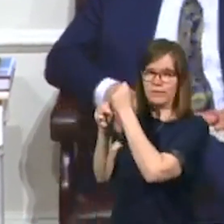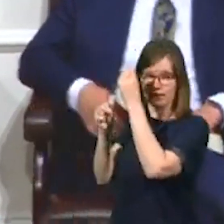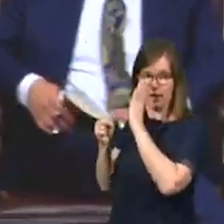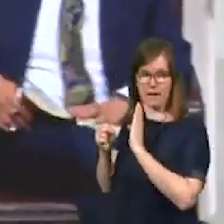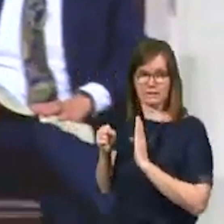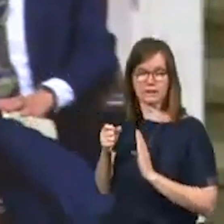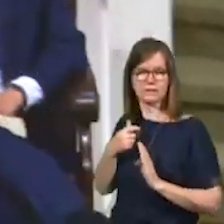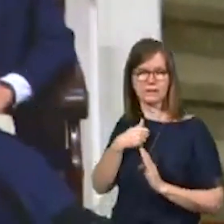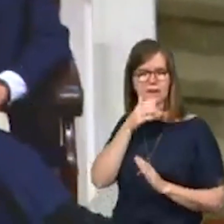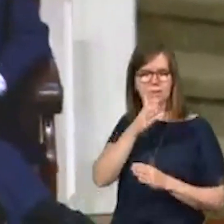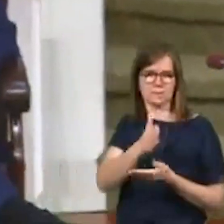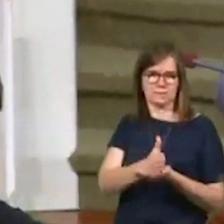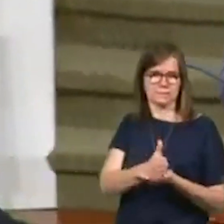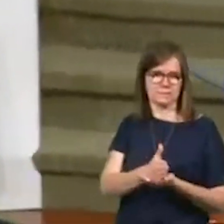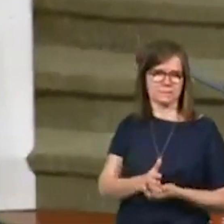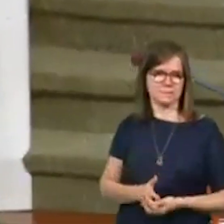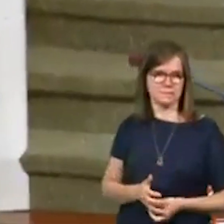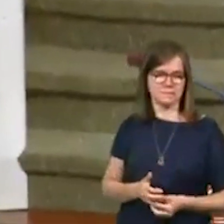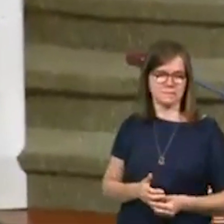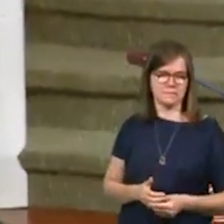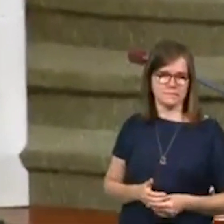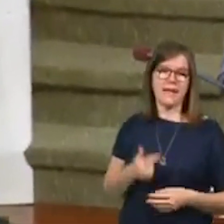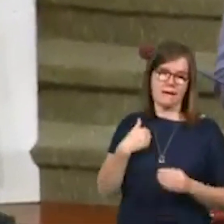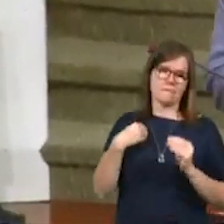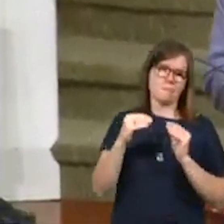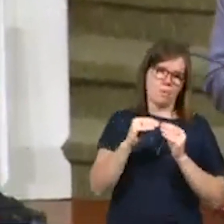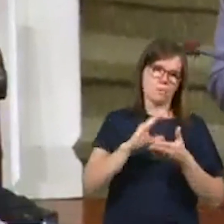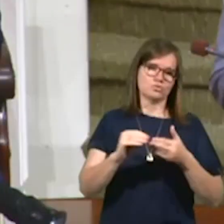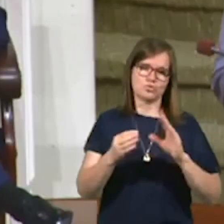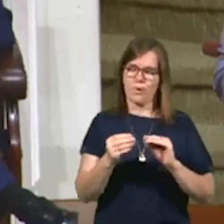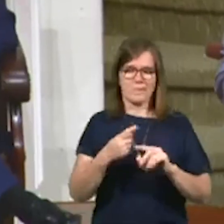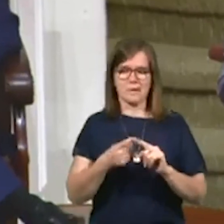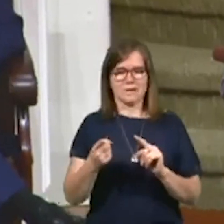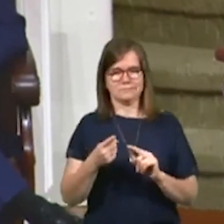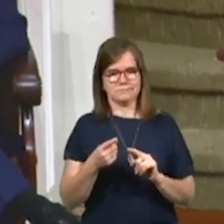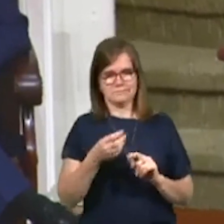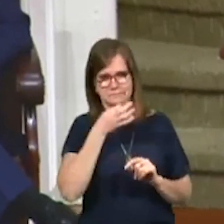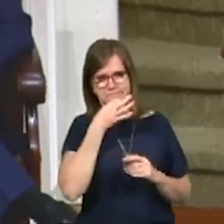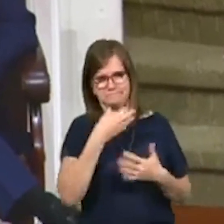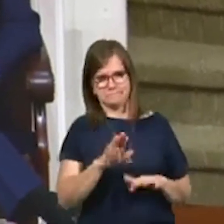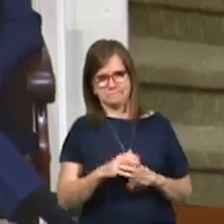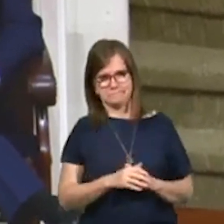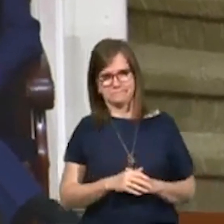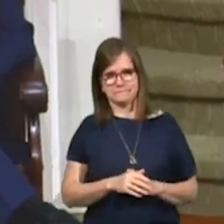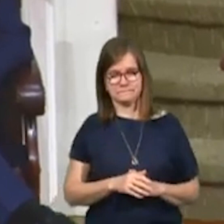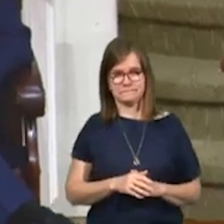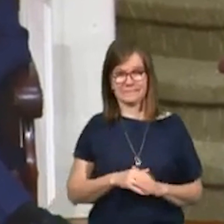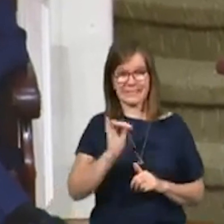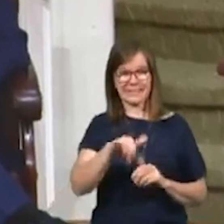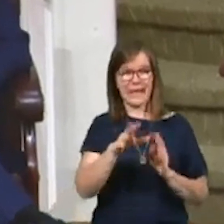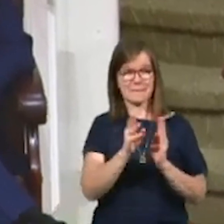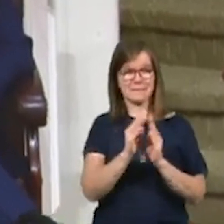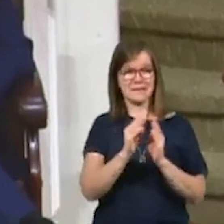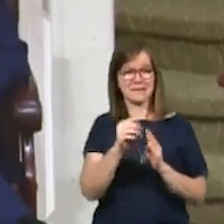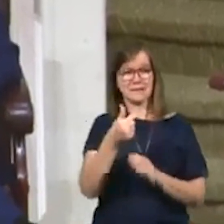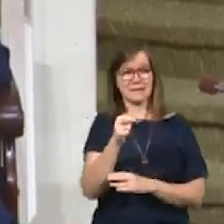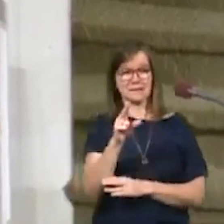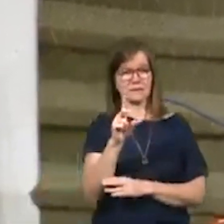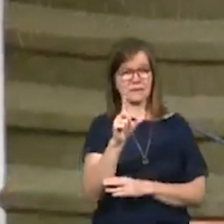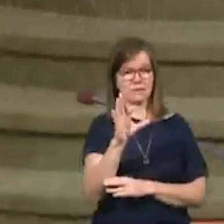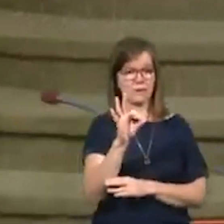I'm going to, end it. I have more stories to tell, but we're about done. That meeting at Gulfport,